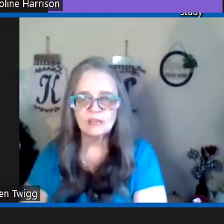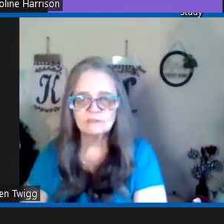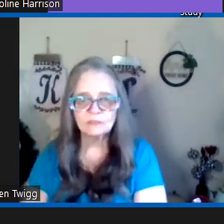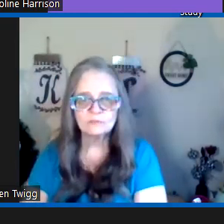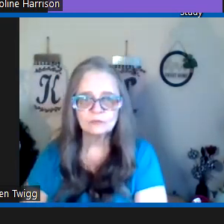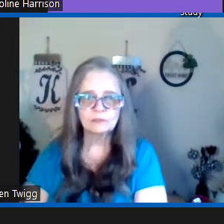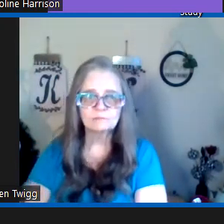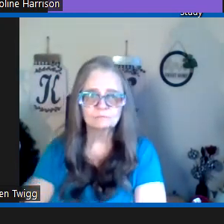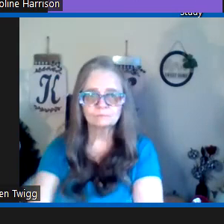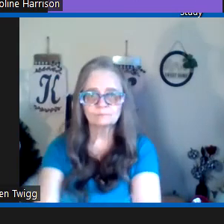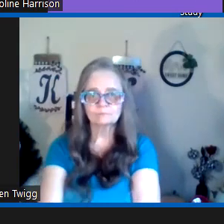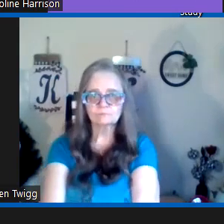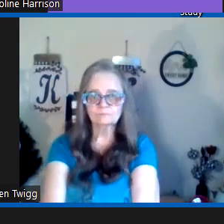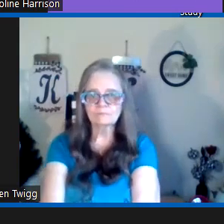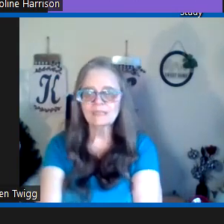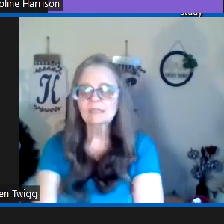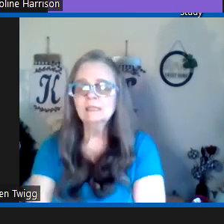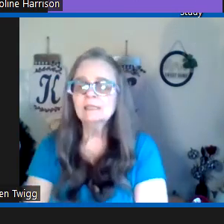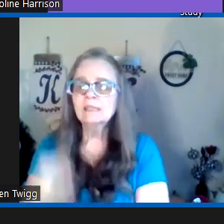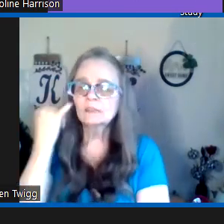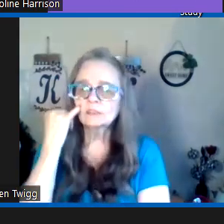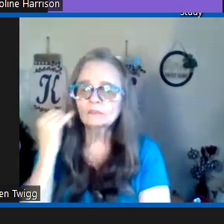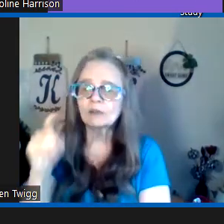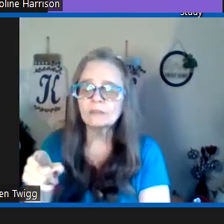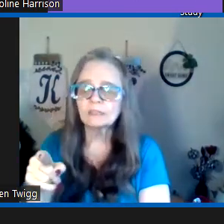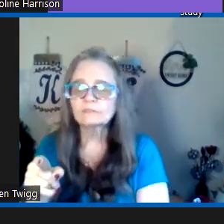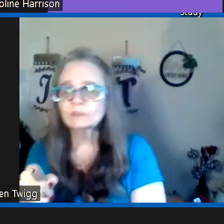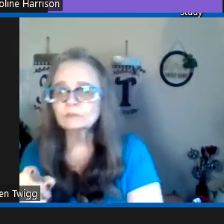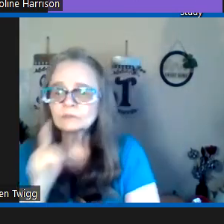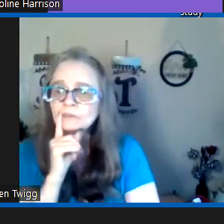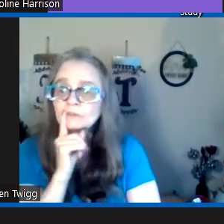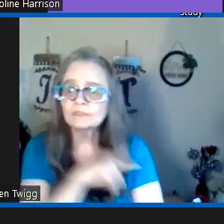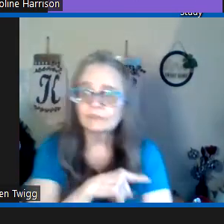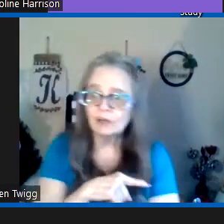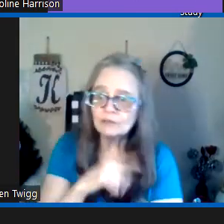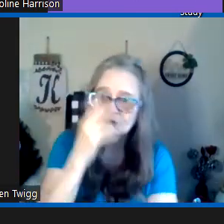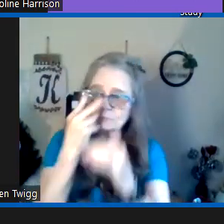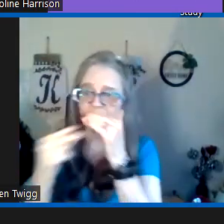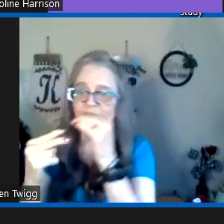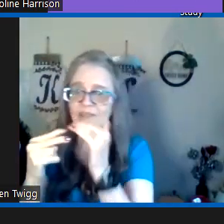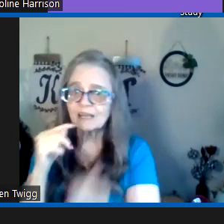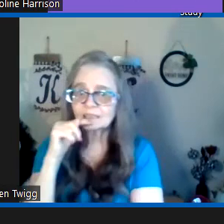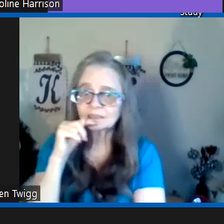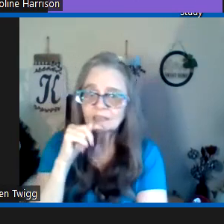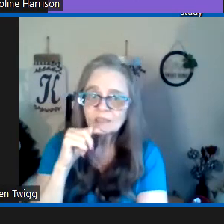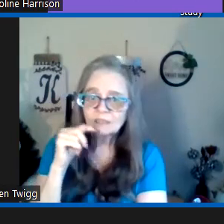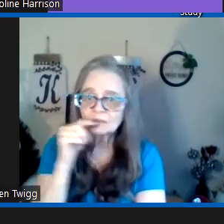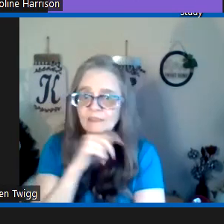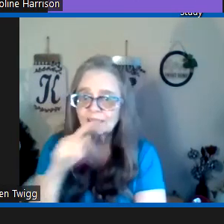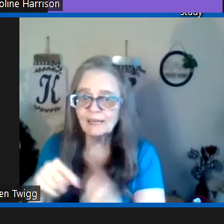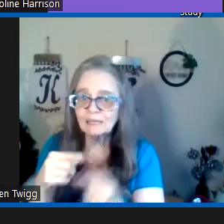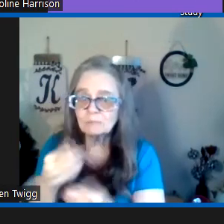vision of some sort now do you know that if you do the false prophesying